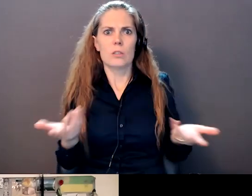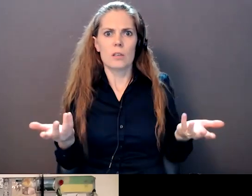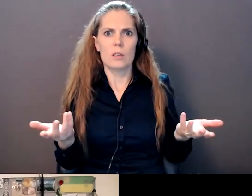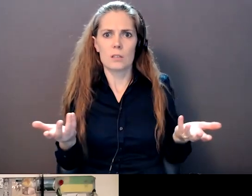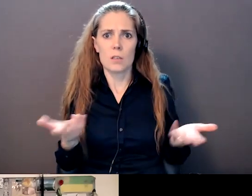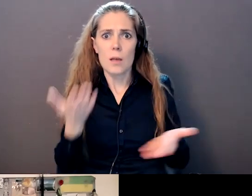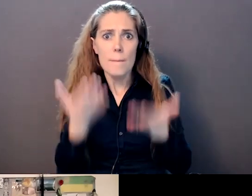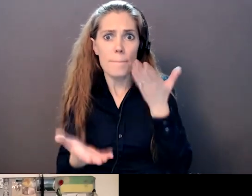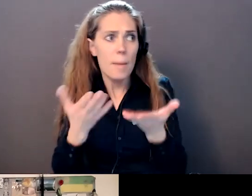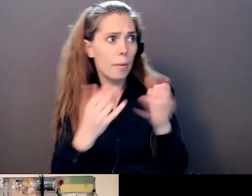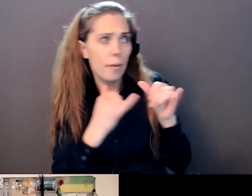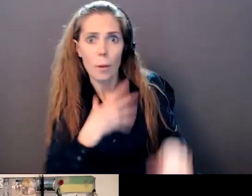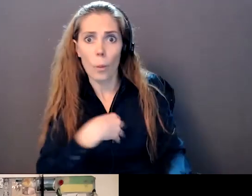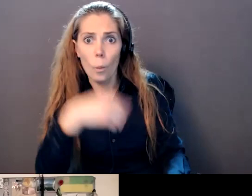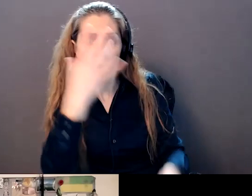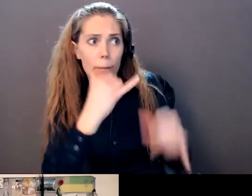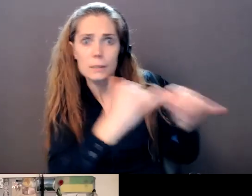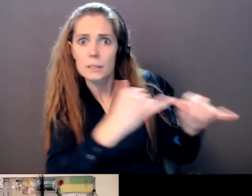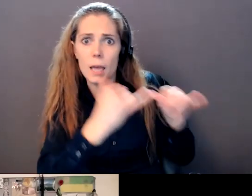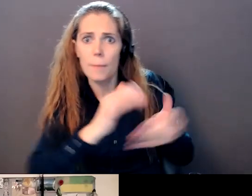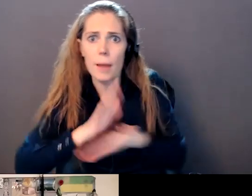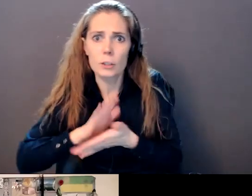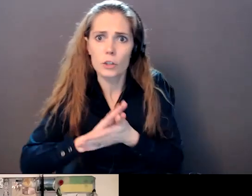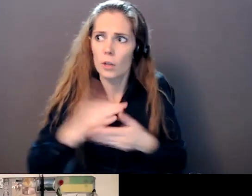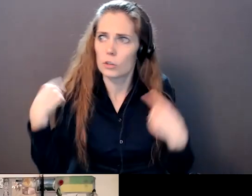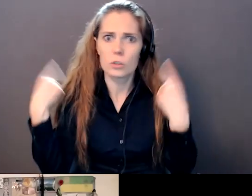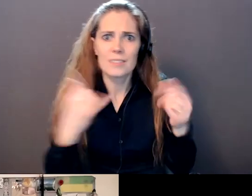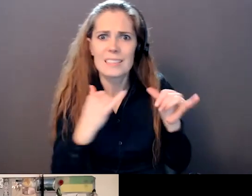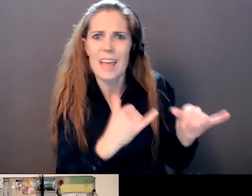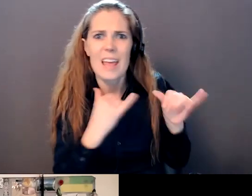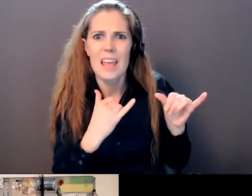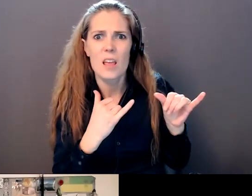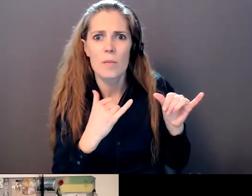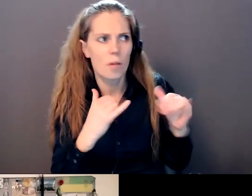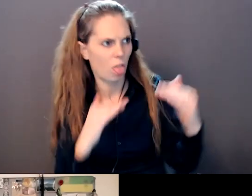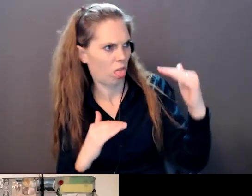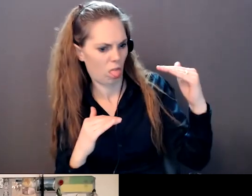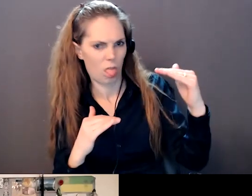same university is somehow less than than than than someone who is non-Indigenous. Excuse me for a second.